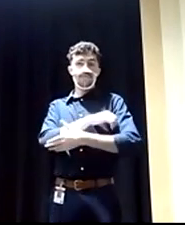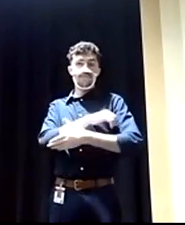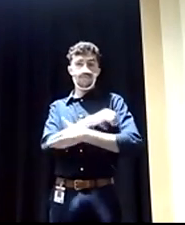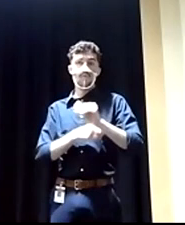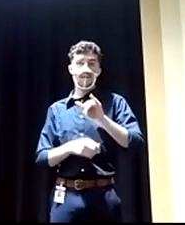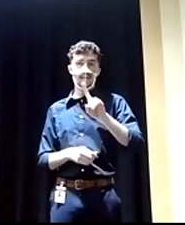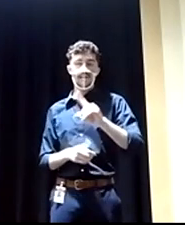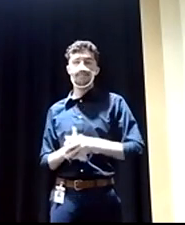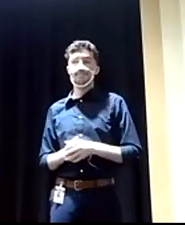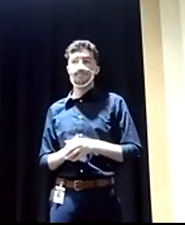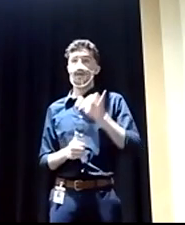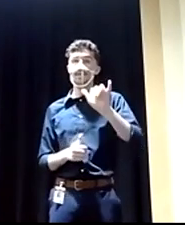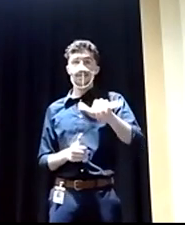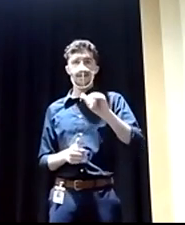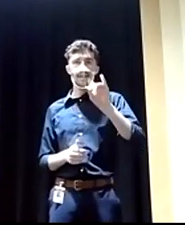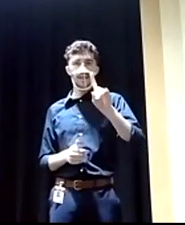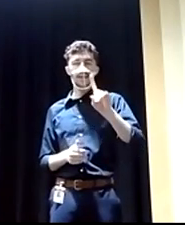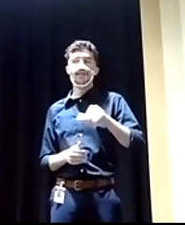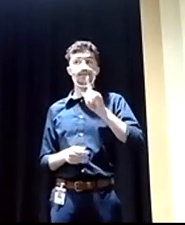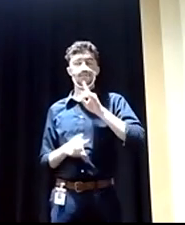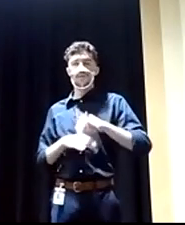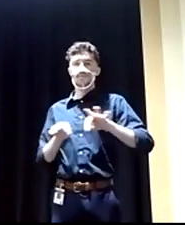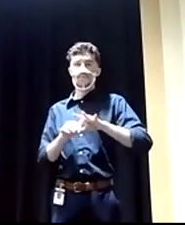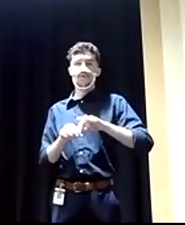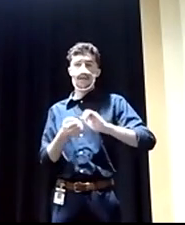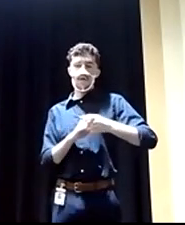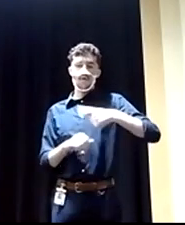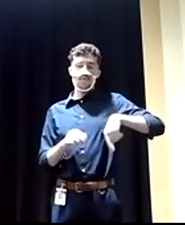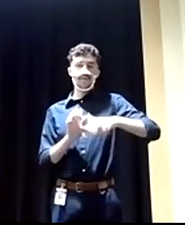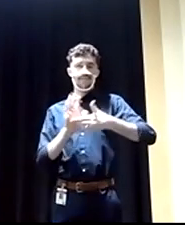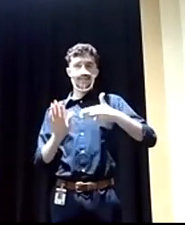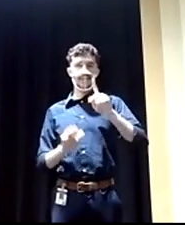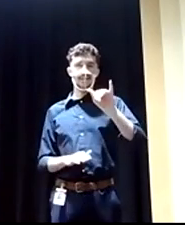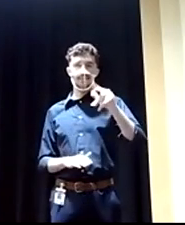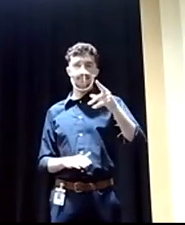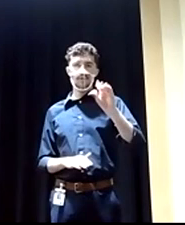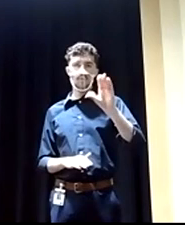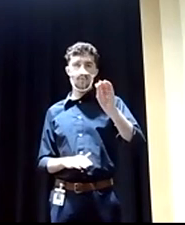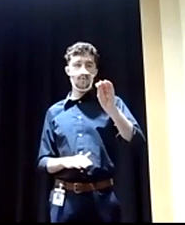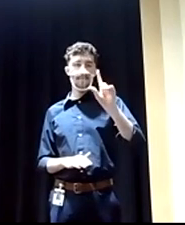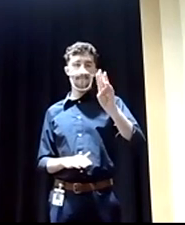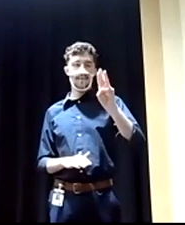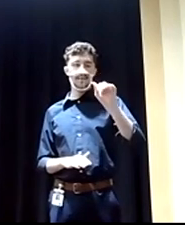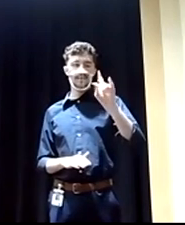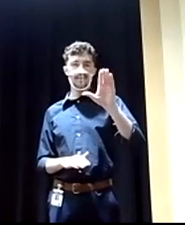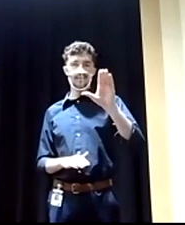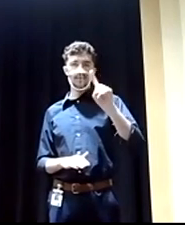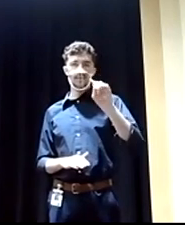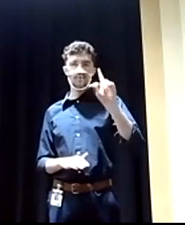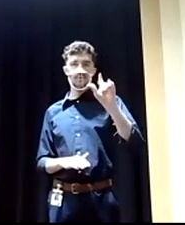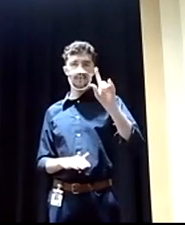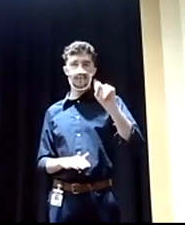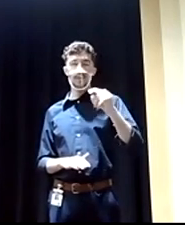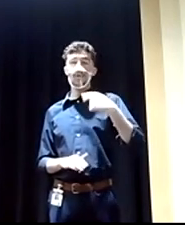important part of our diplomatic toolkit. We are seeing right now USAID in Poland,